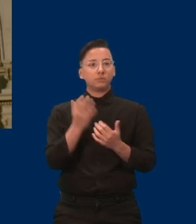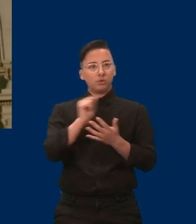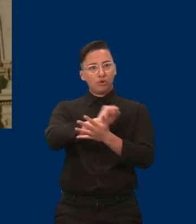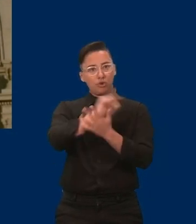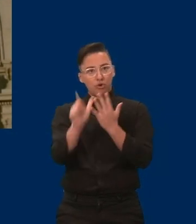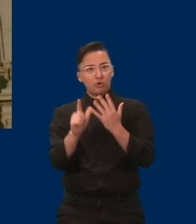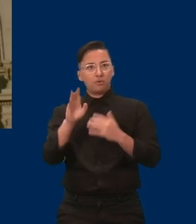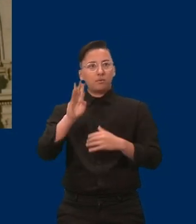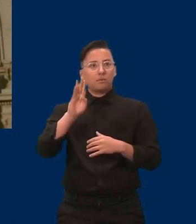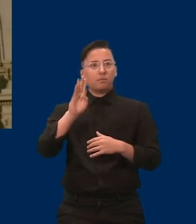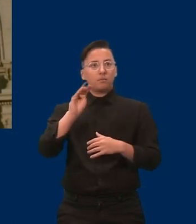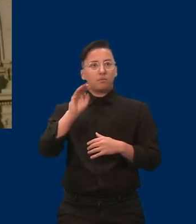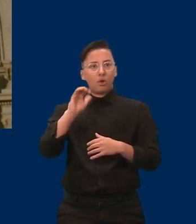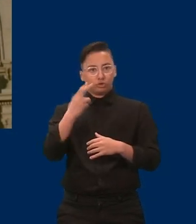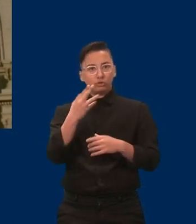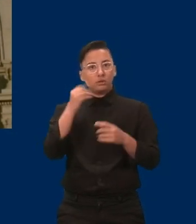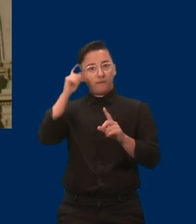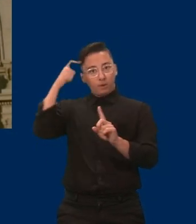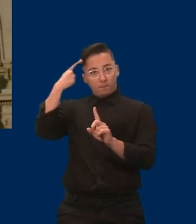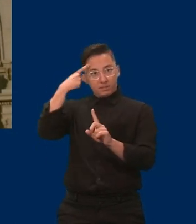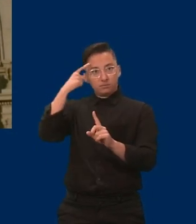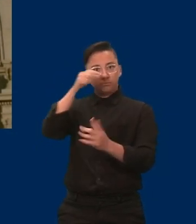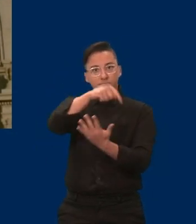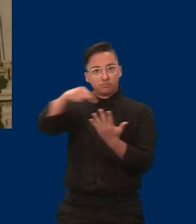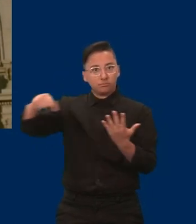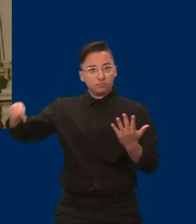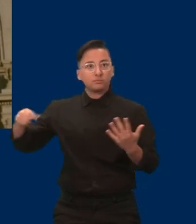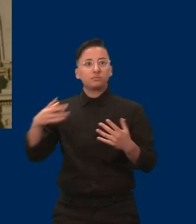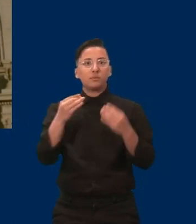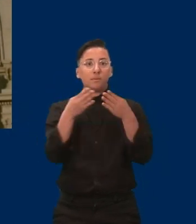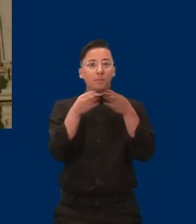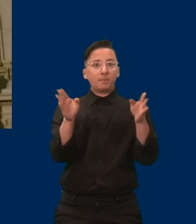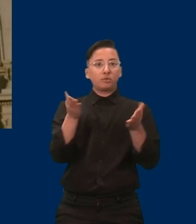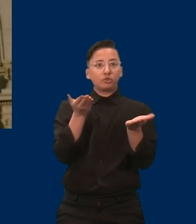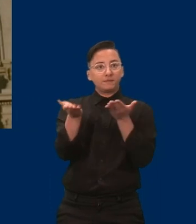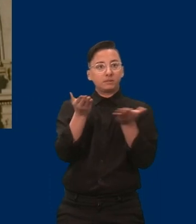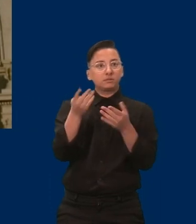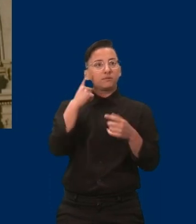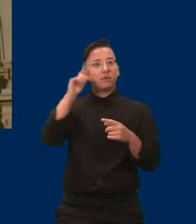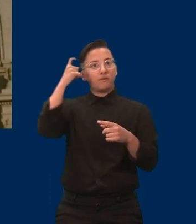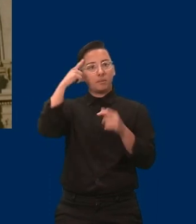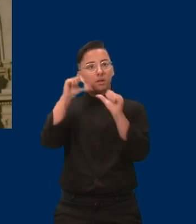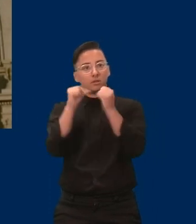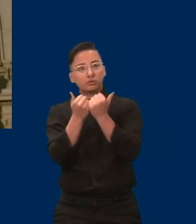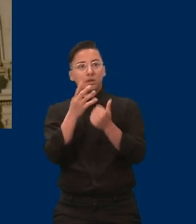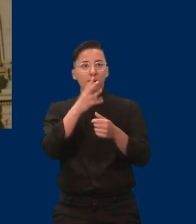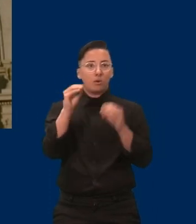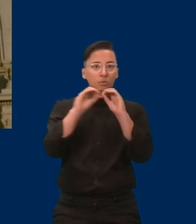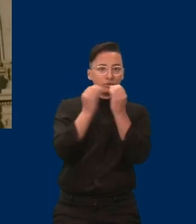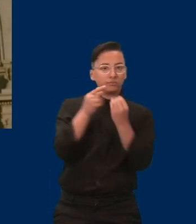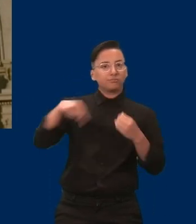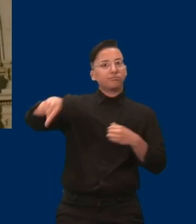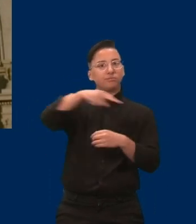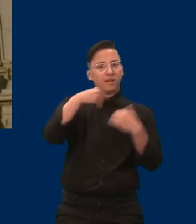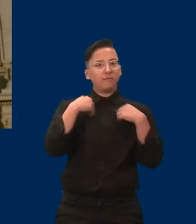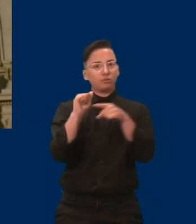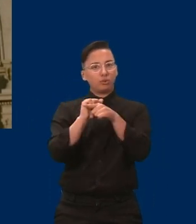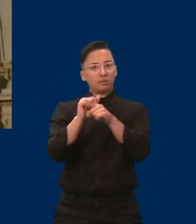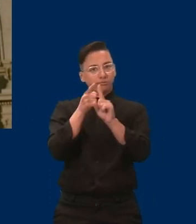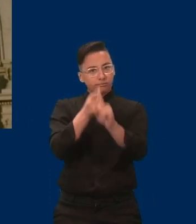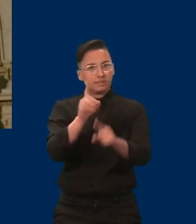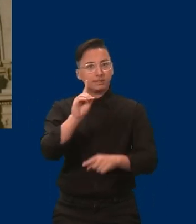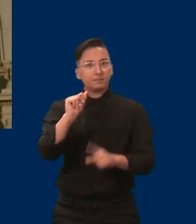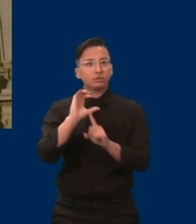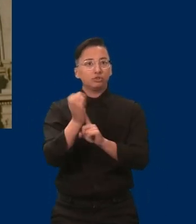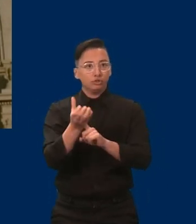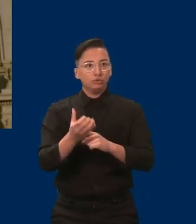as well as to the public, and training for government agencies and organizations, all for the purpose of advancing civil rights and